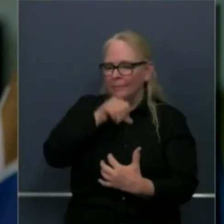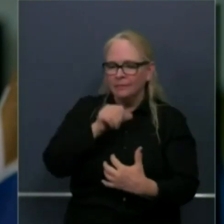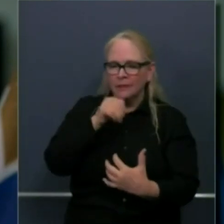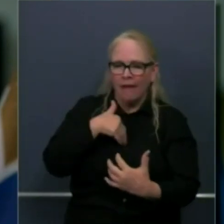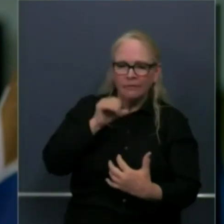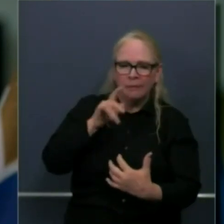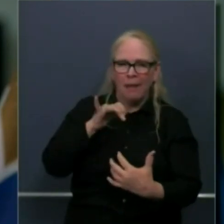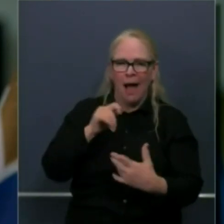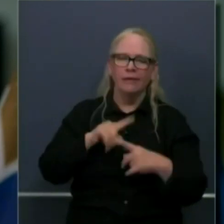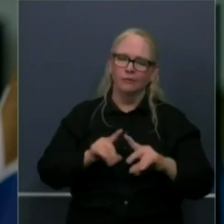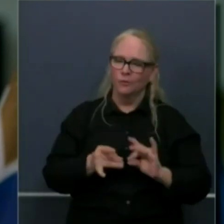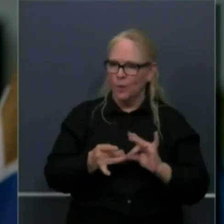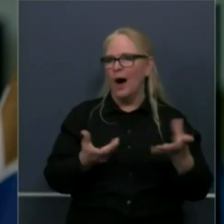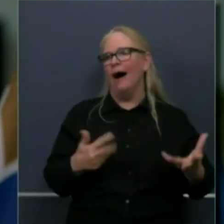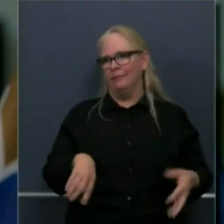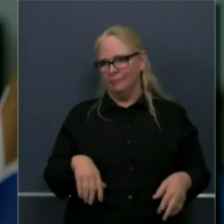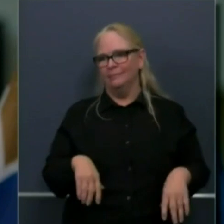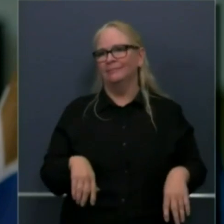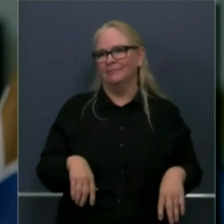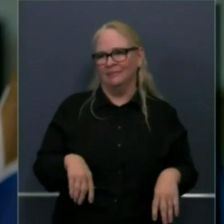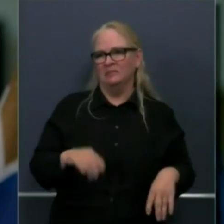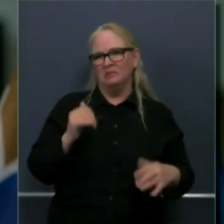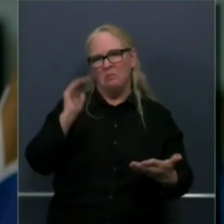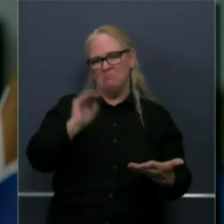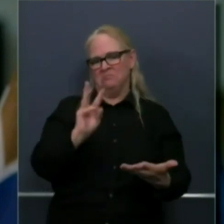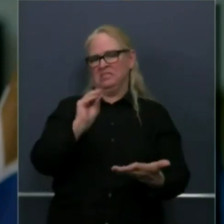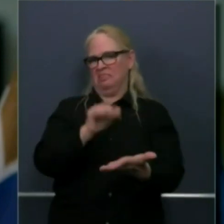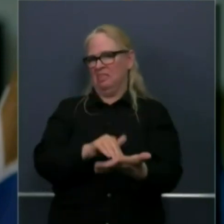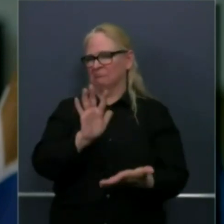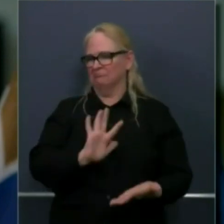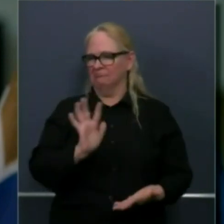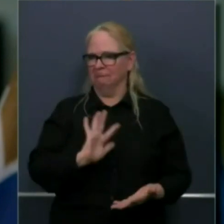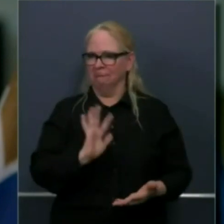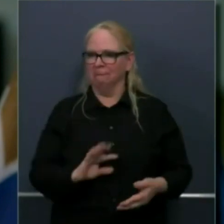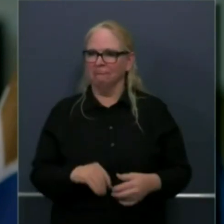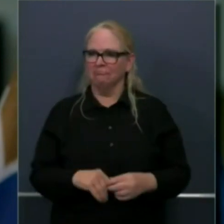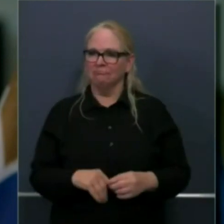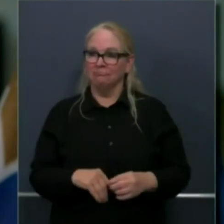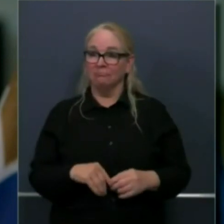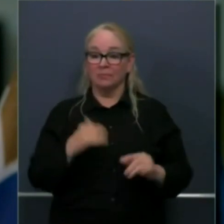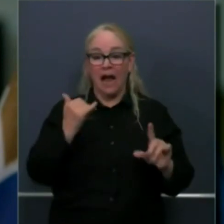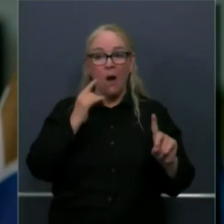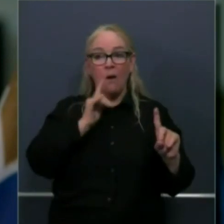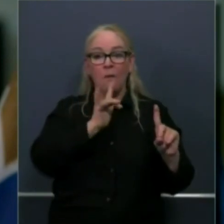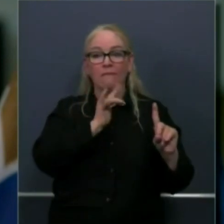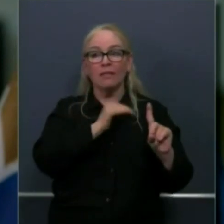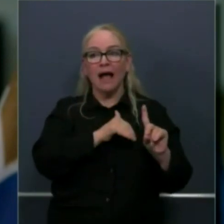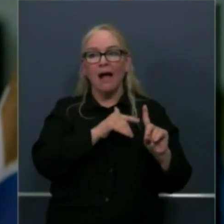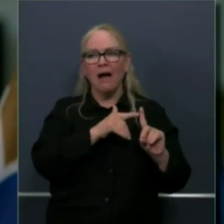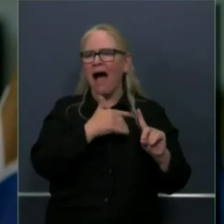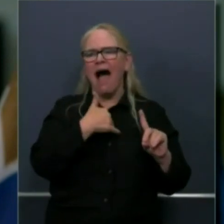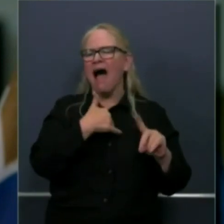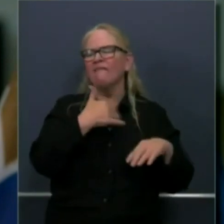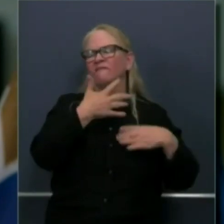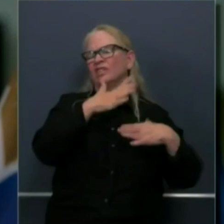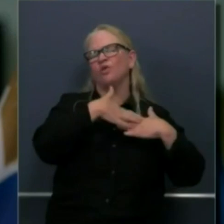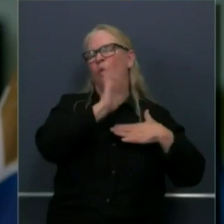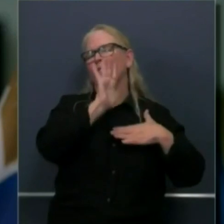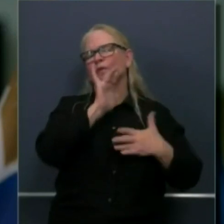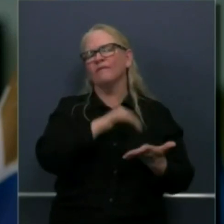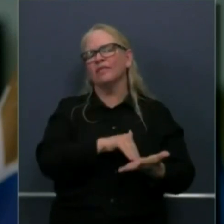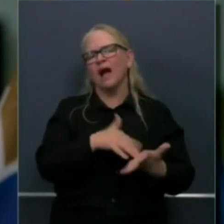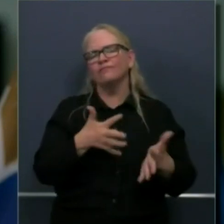exceeding the 25,000. Again, we were hoping to be at 25,000 a week ago. We're now actually doing